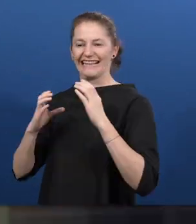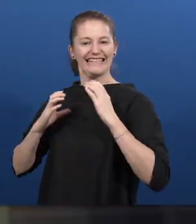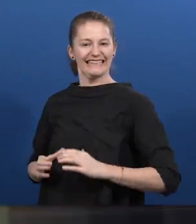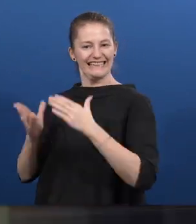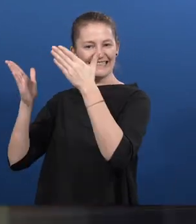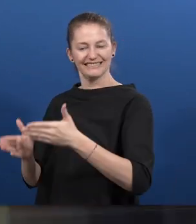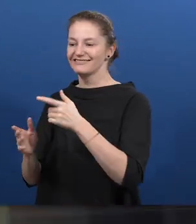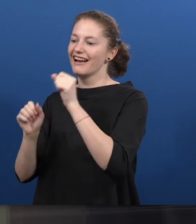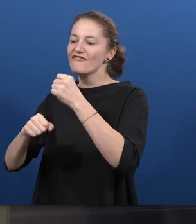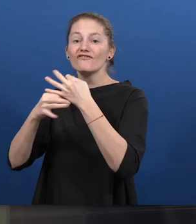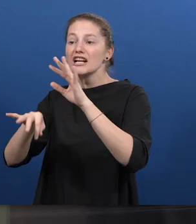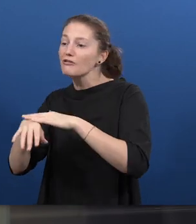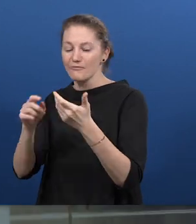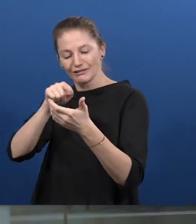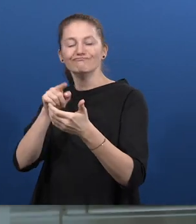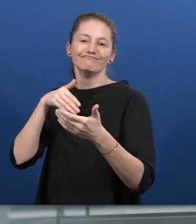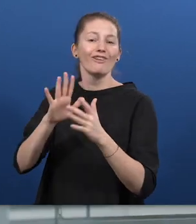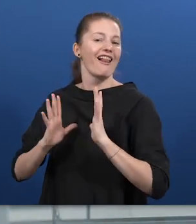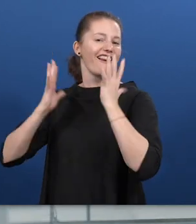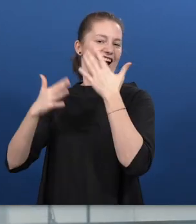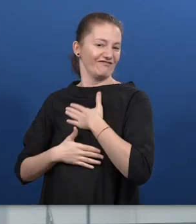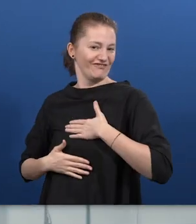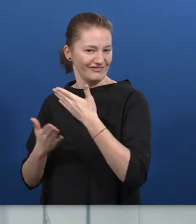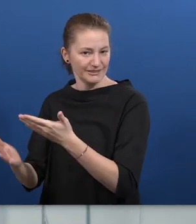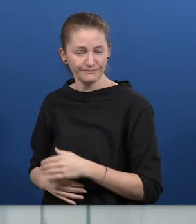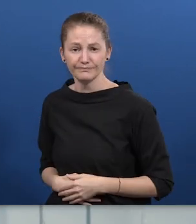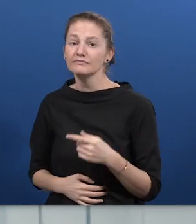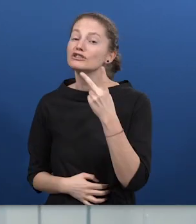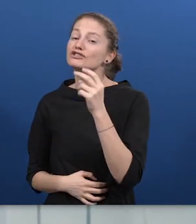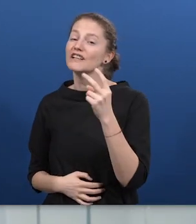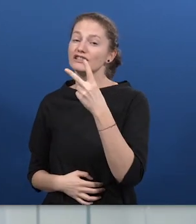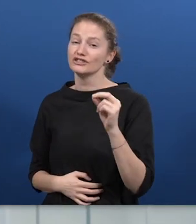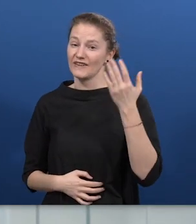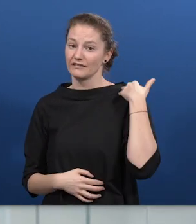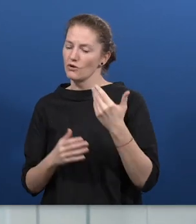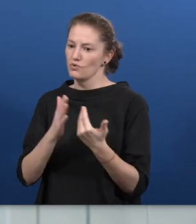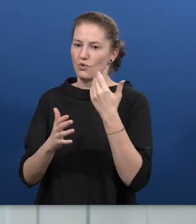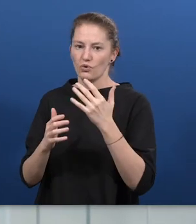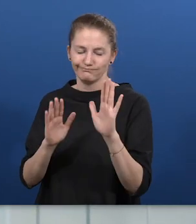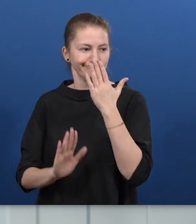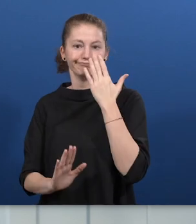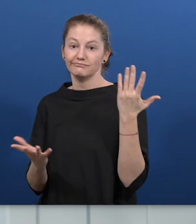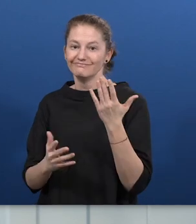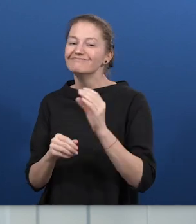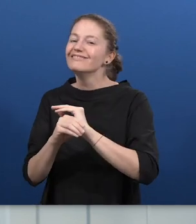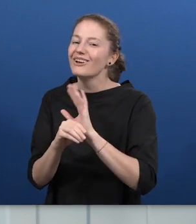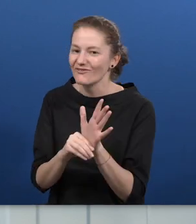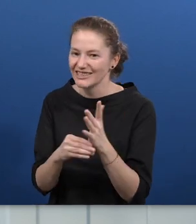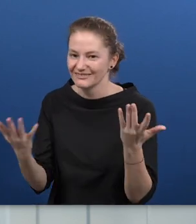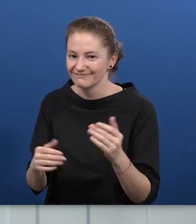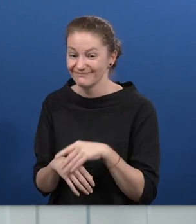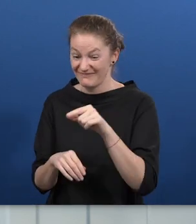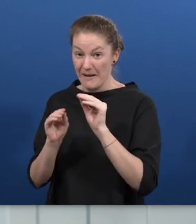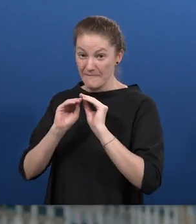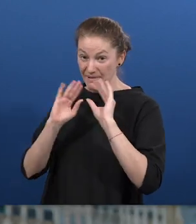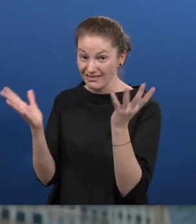In 2020, a new challenge has presented itself. Covid-19. While the pandemic is difficult for everyone, it